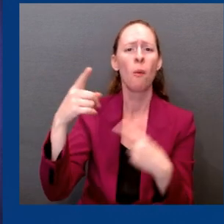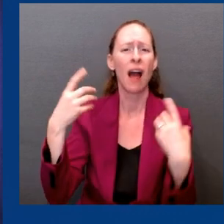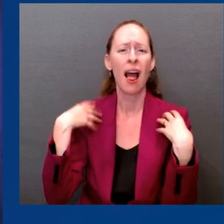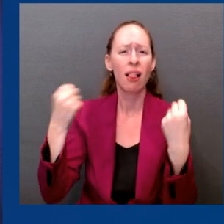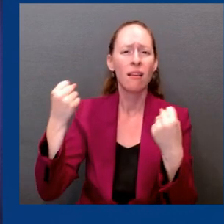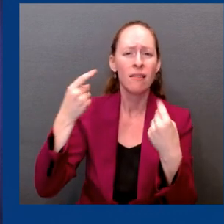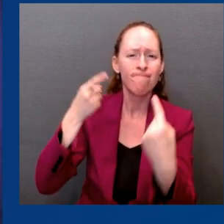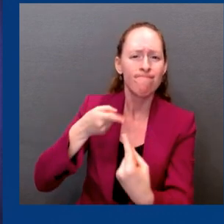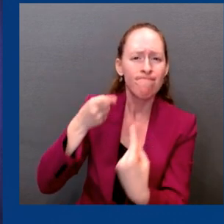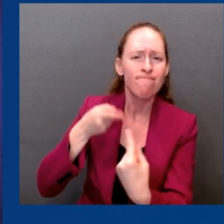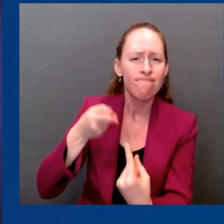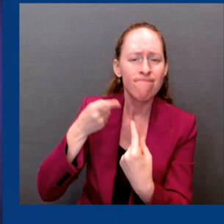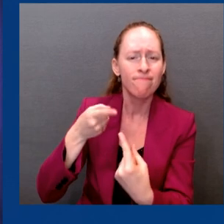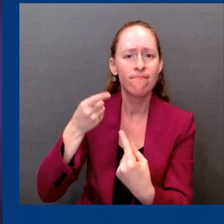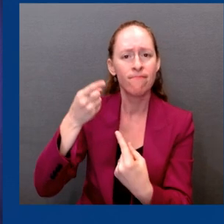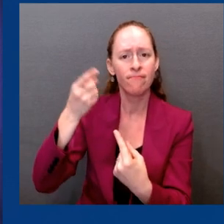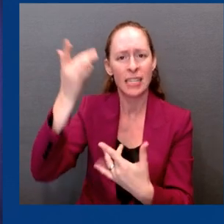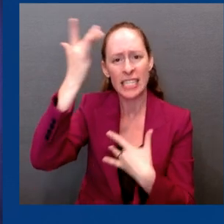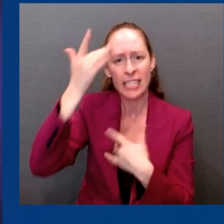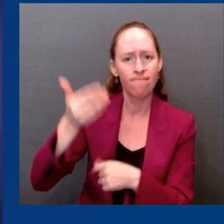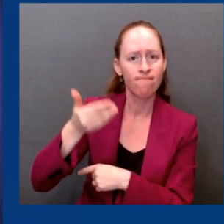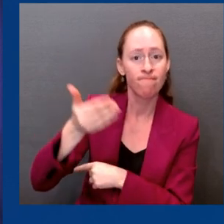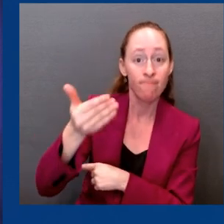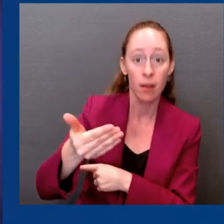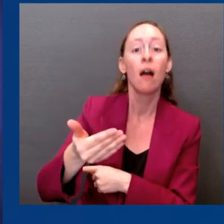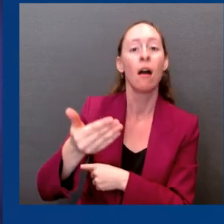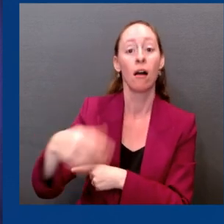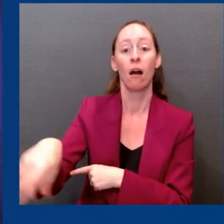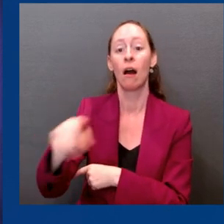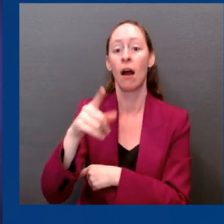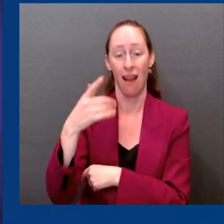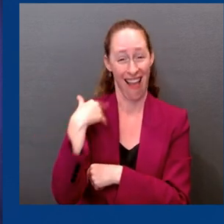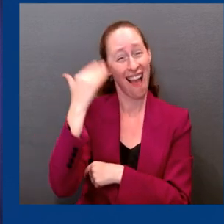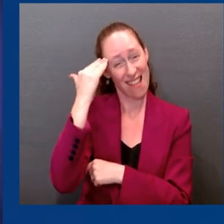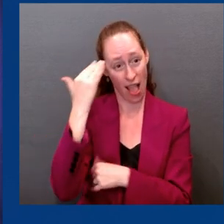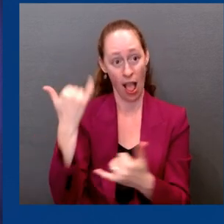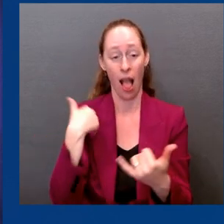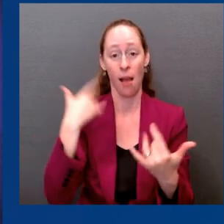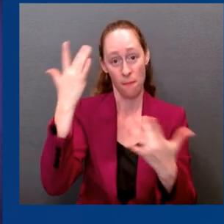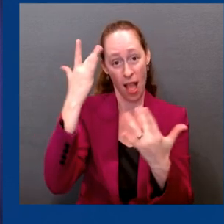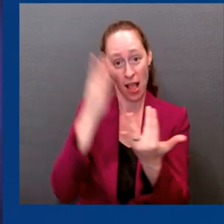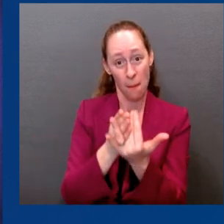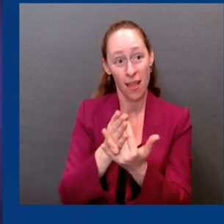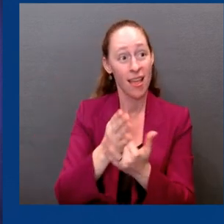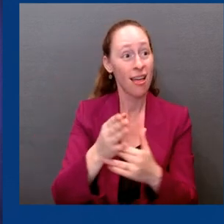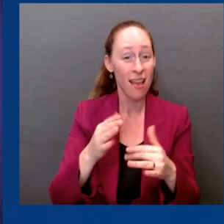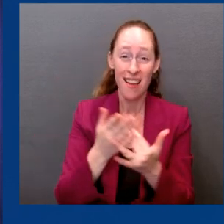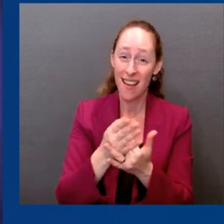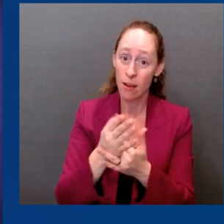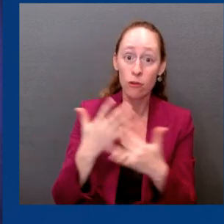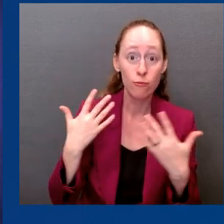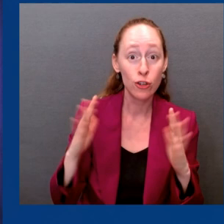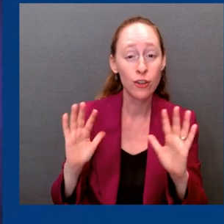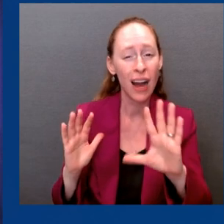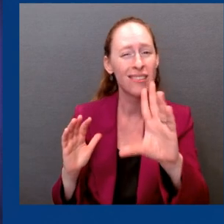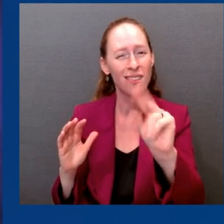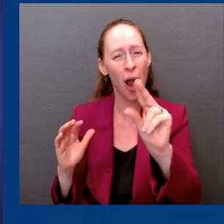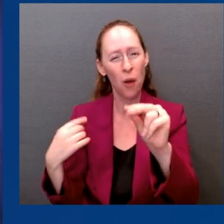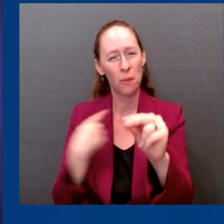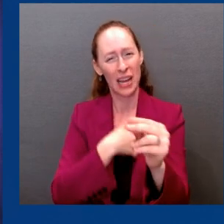And we will remain vigilant. And of course, we will continue to look for and prepare for unforeseen twists and turns.